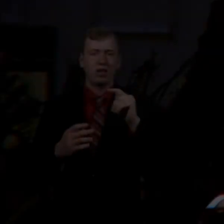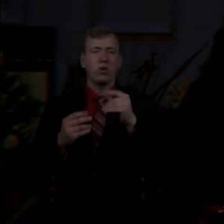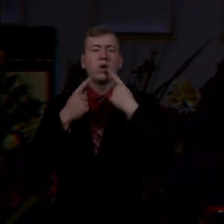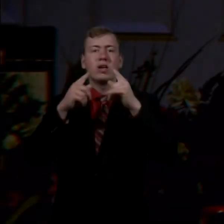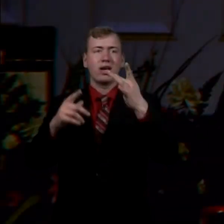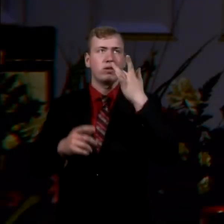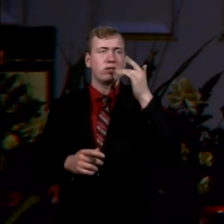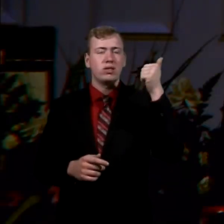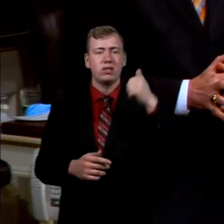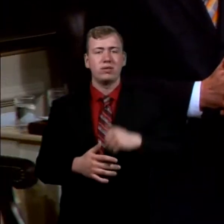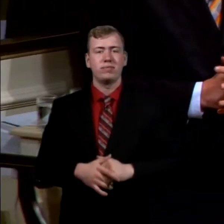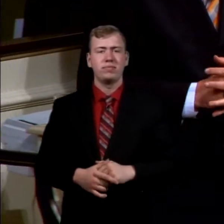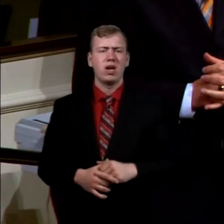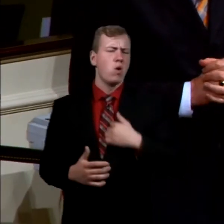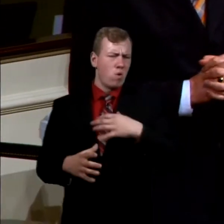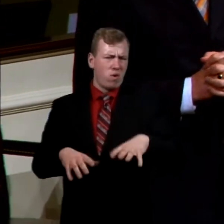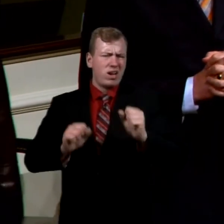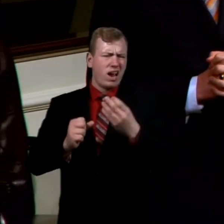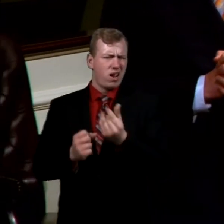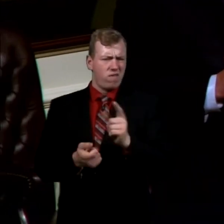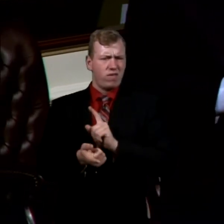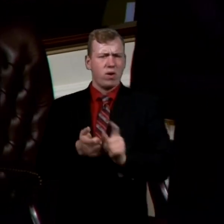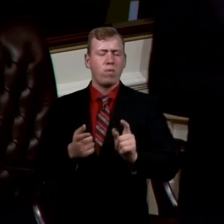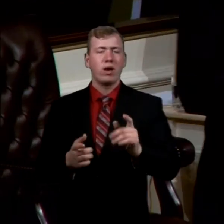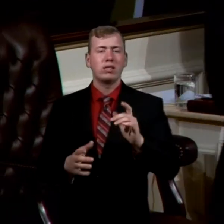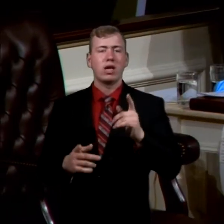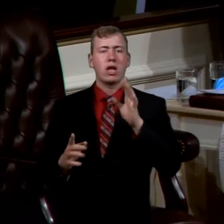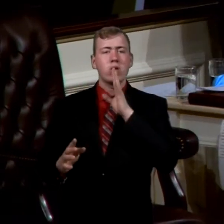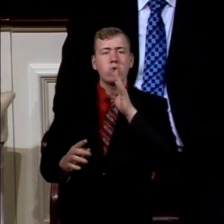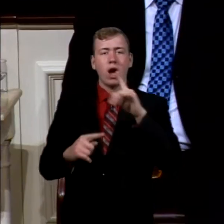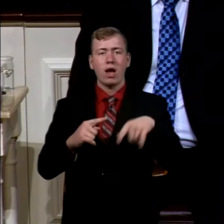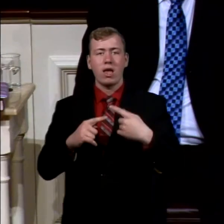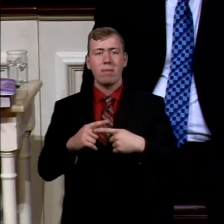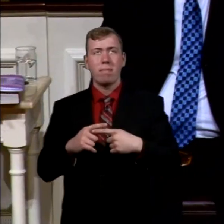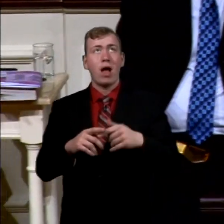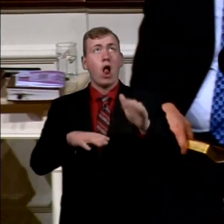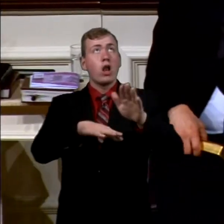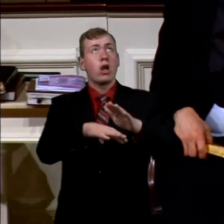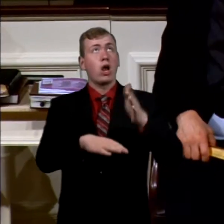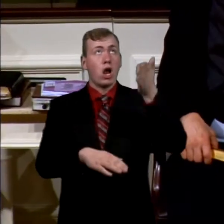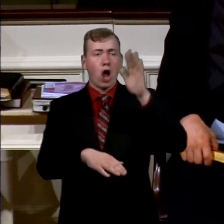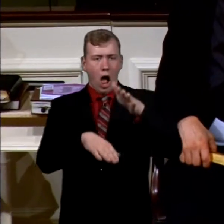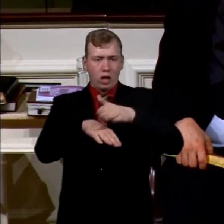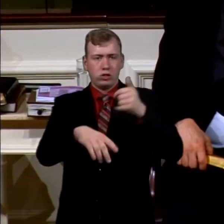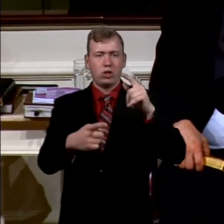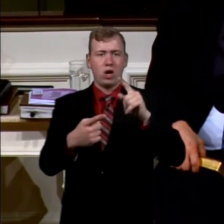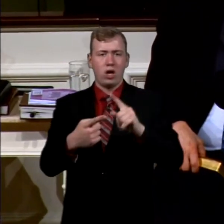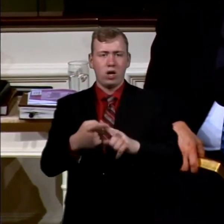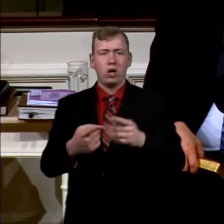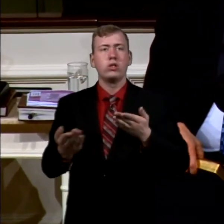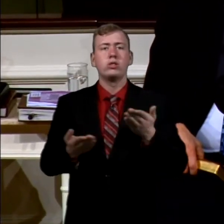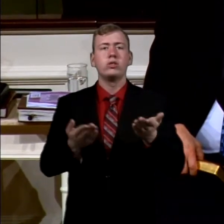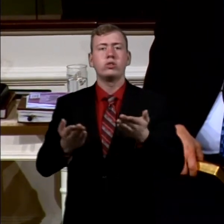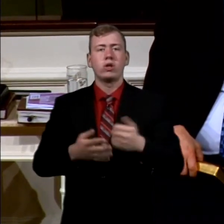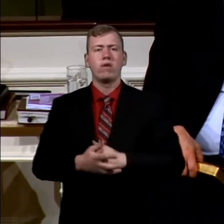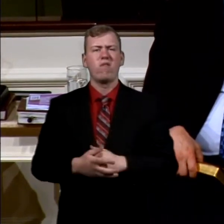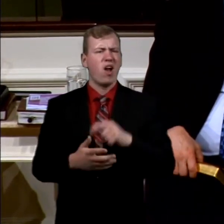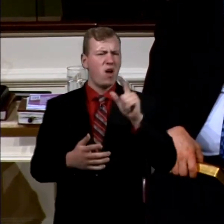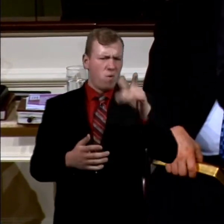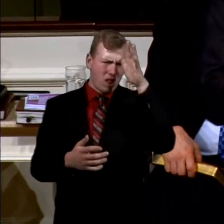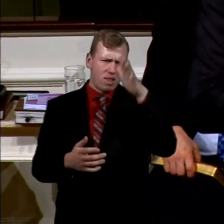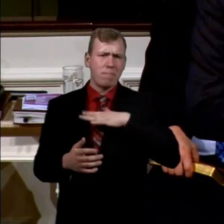We are taking a few weeks and talking about the call of God to service. One of those men that God